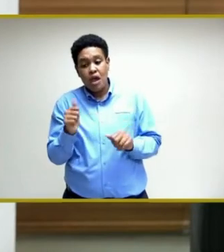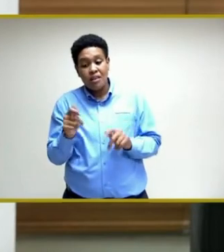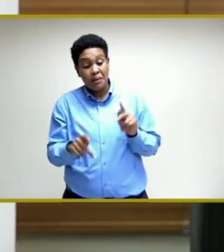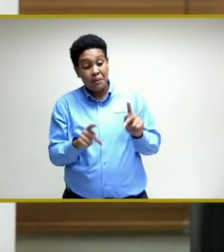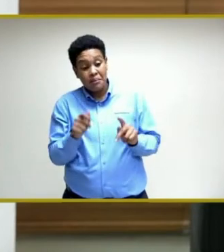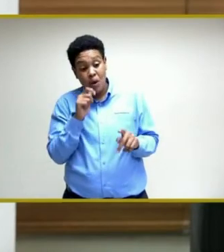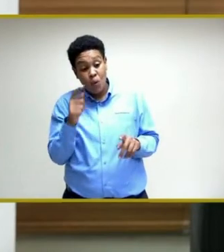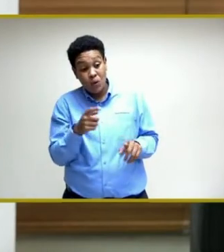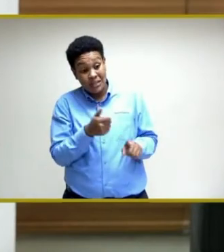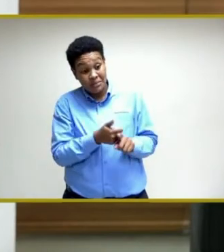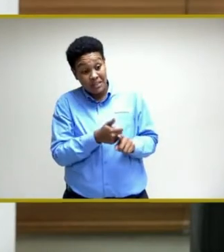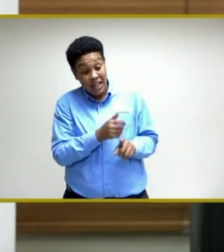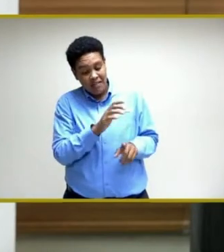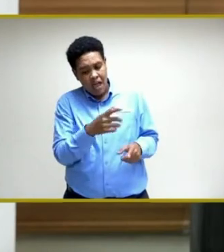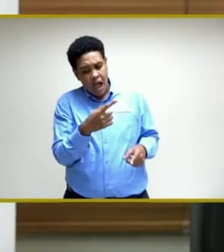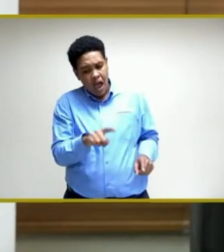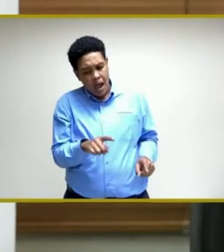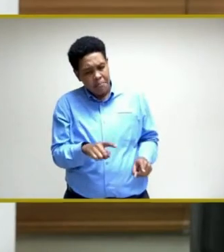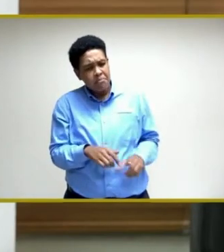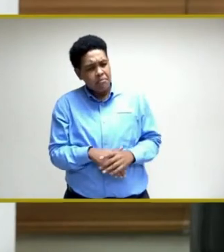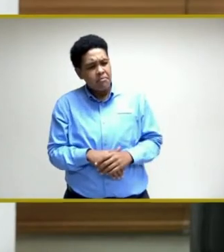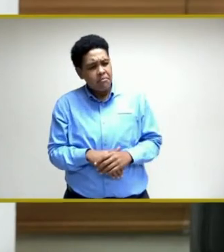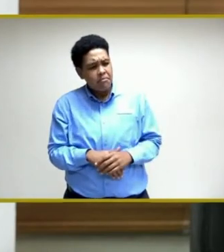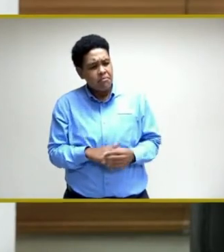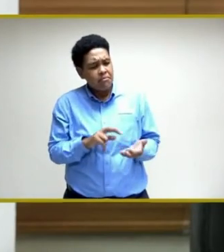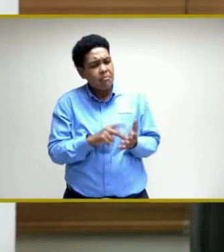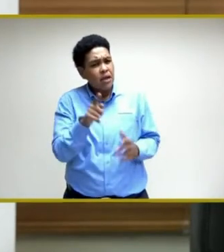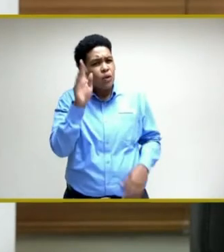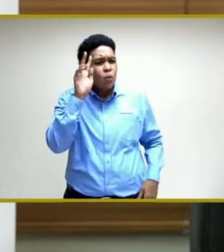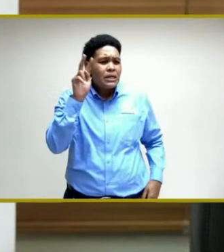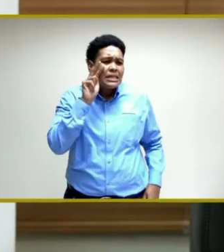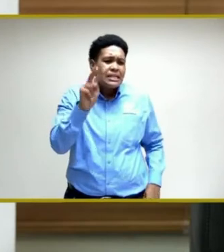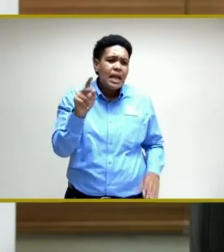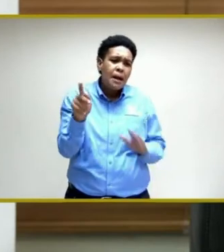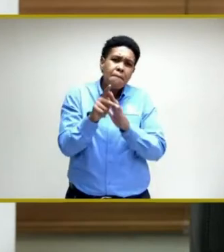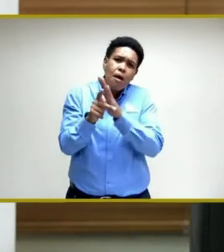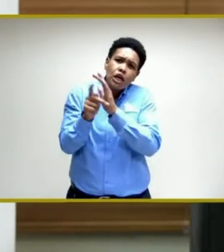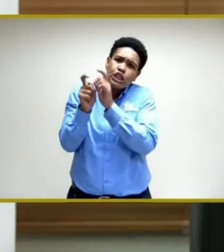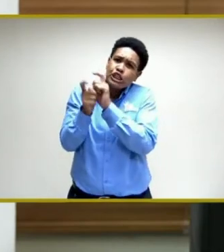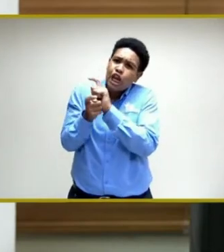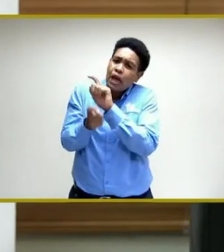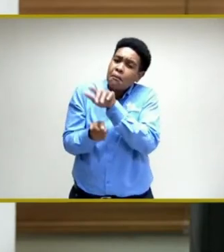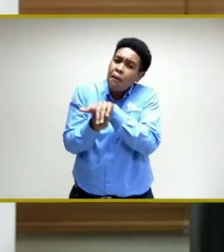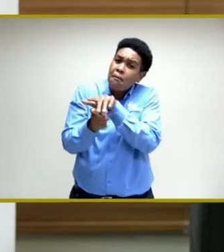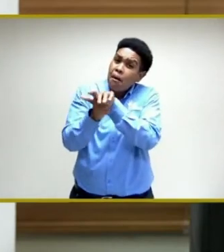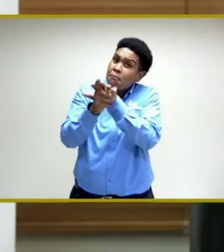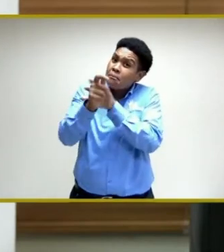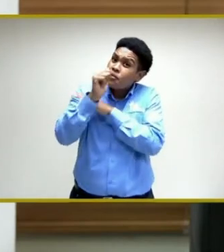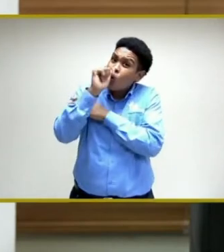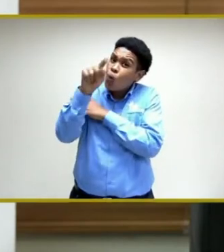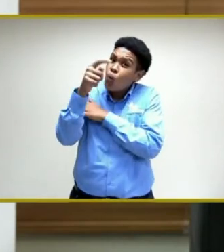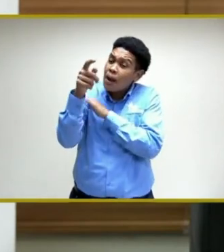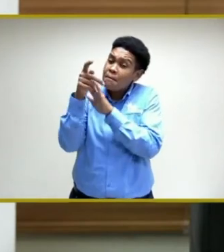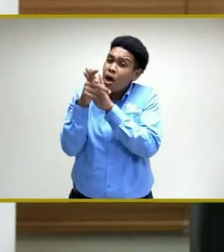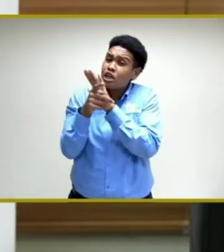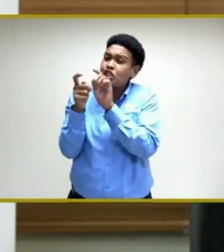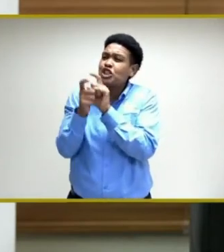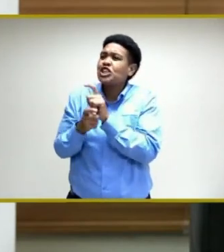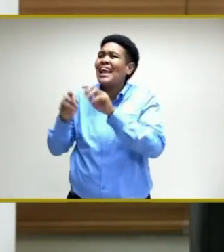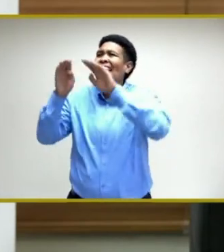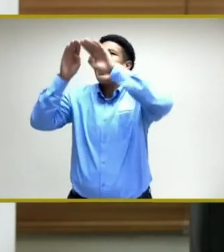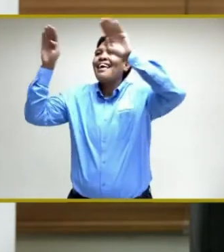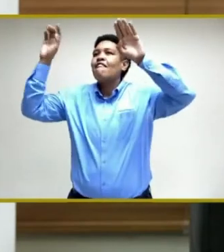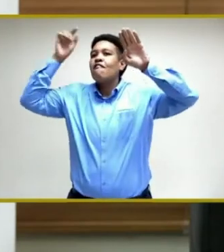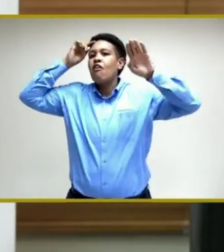not just themselves, then you will see policy changes, not necessarily policy changes at the level of